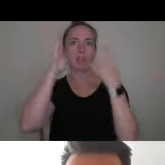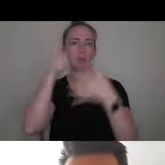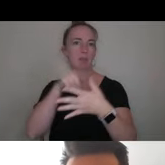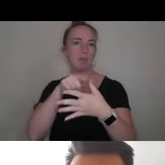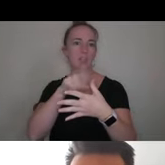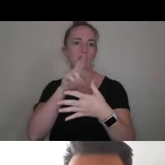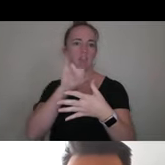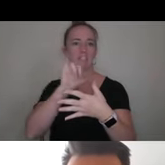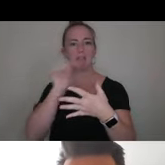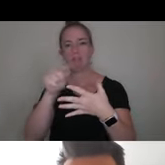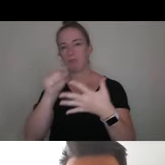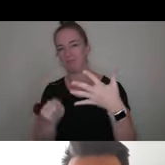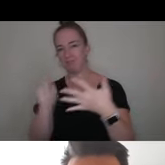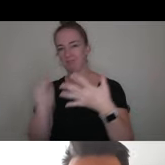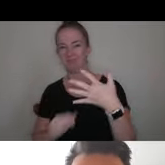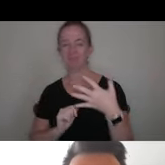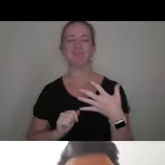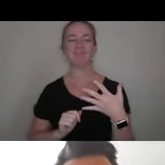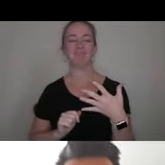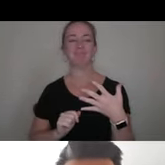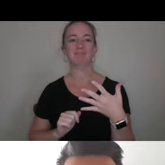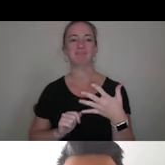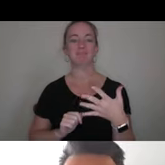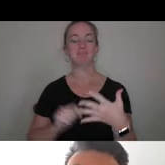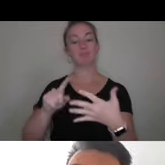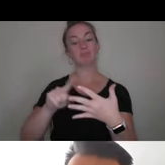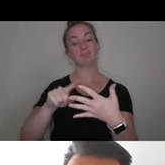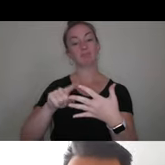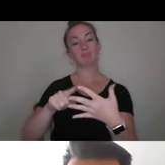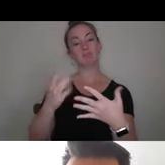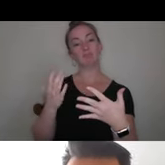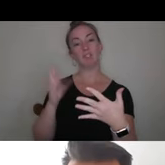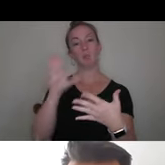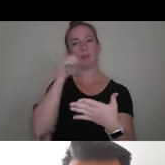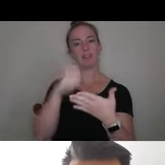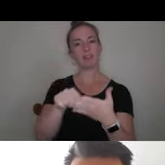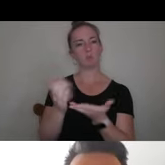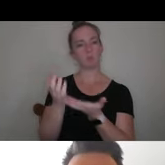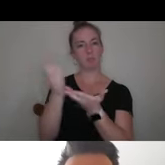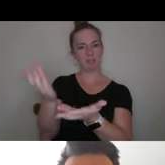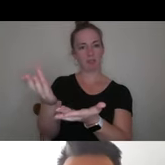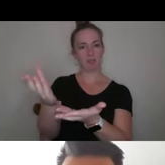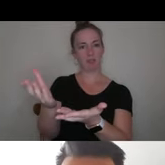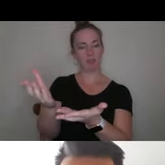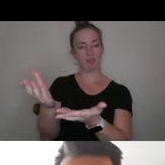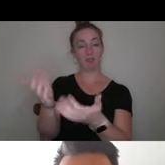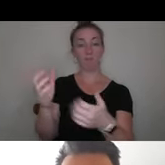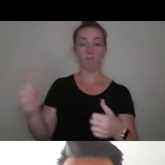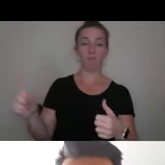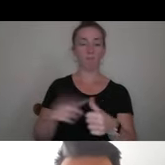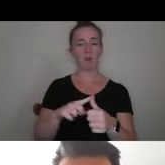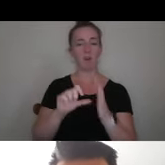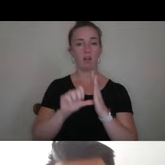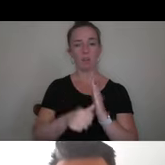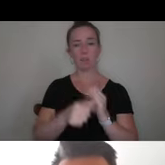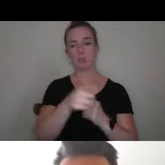the creative piece here in a second. The second part are your letters of recommendation. The first thing you should